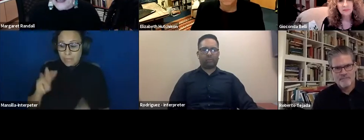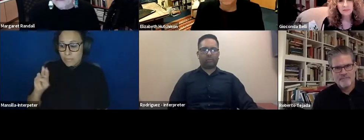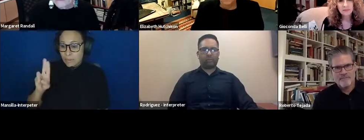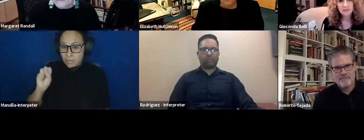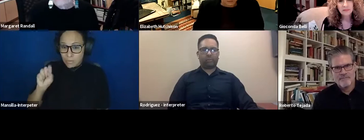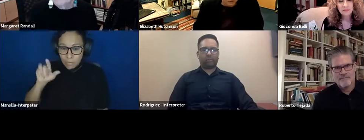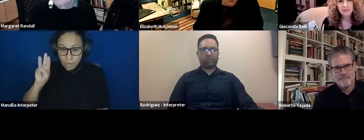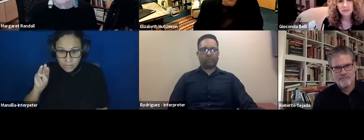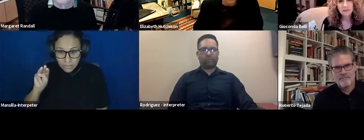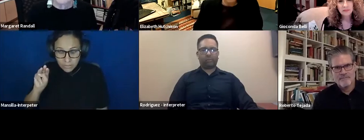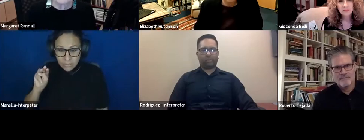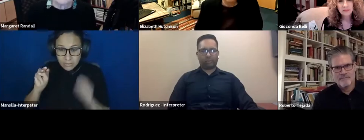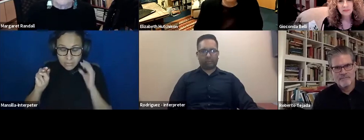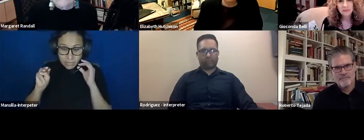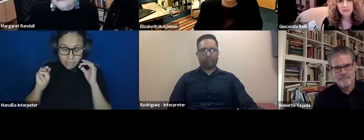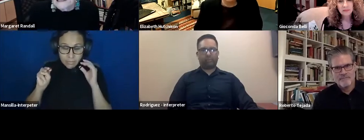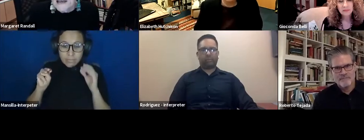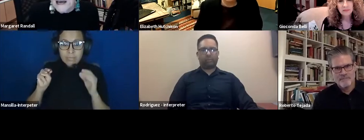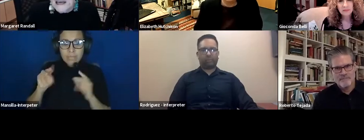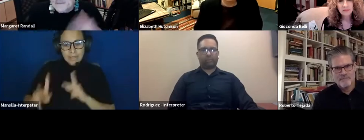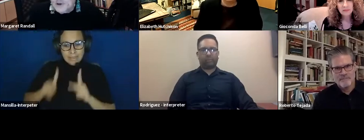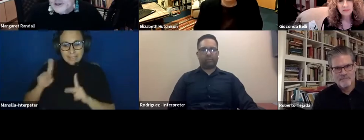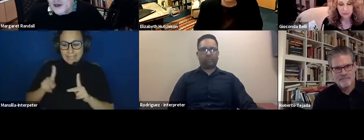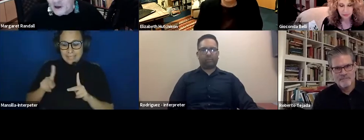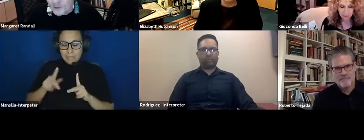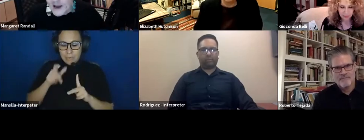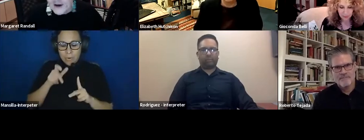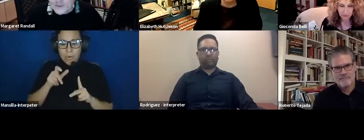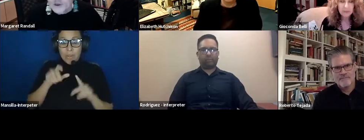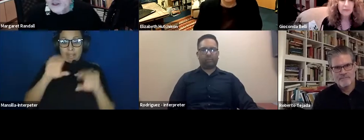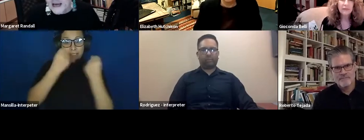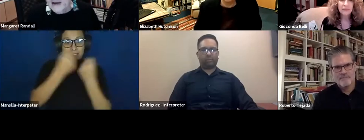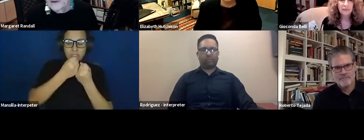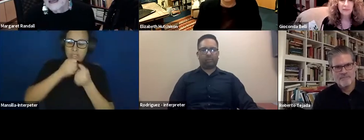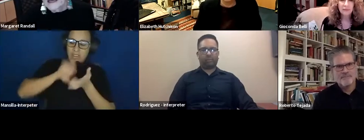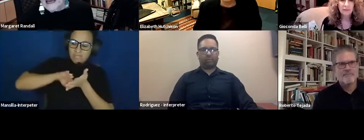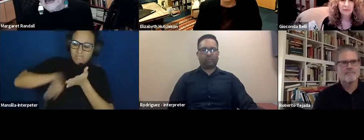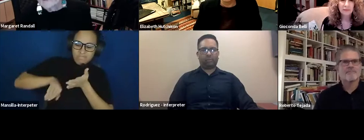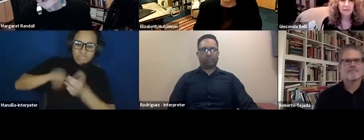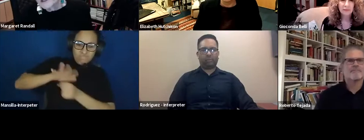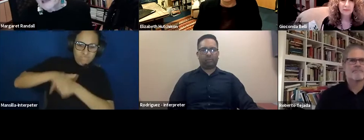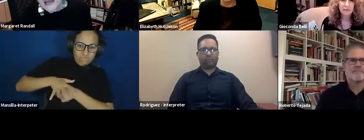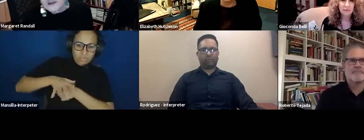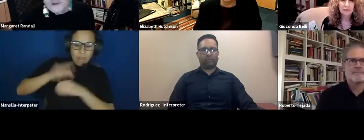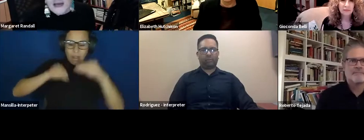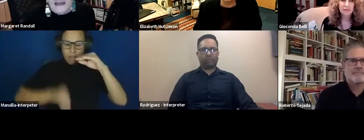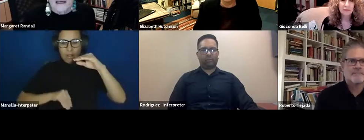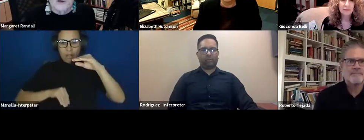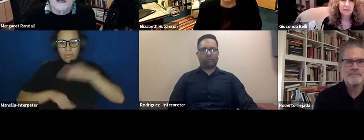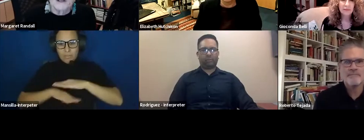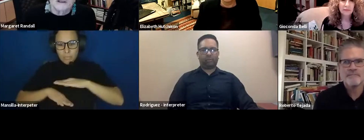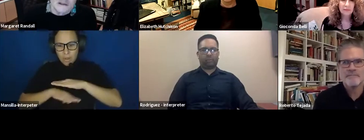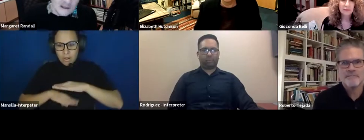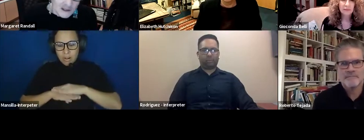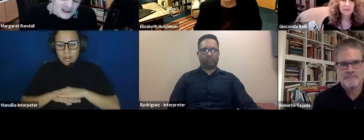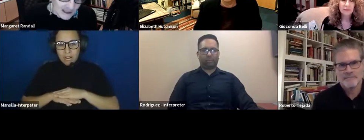it's, it's the people we can, as a society, push away or push down. And we just can't do that. And